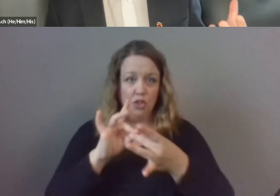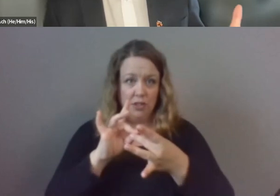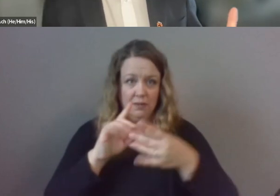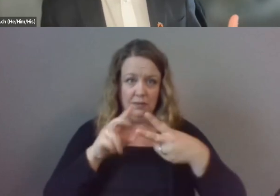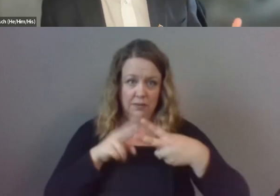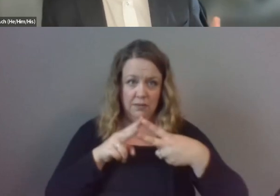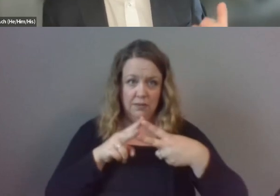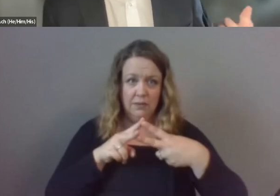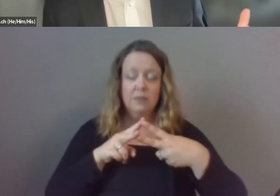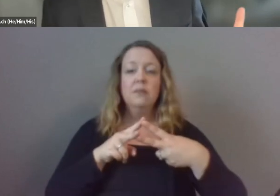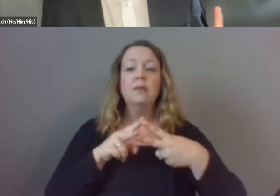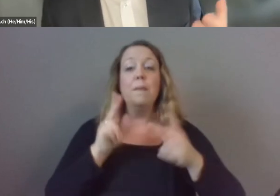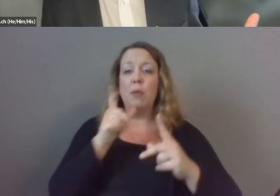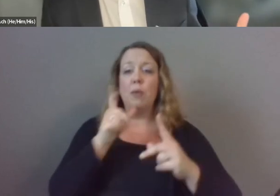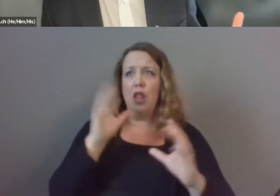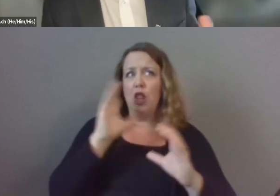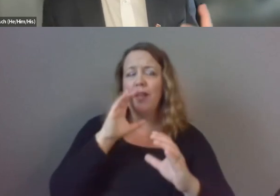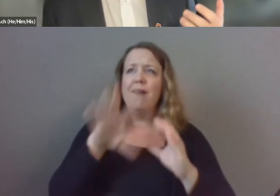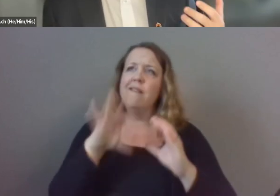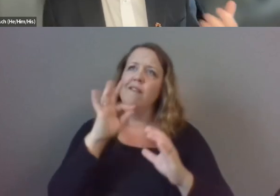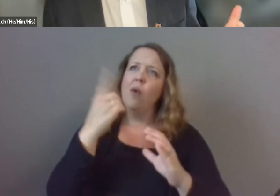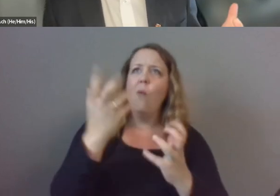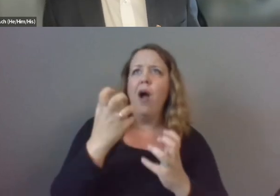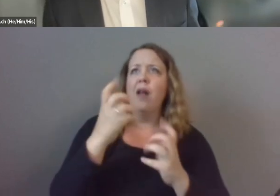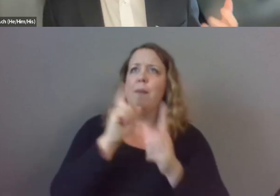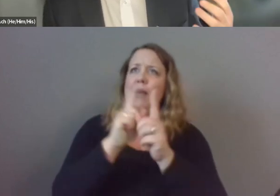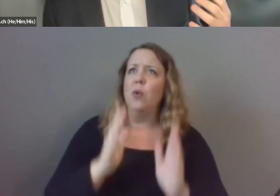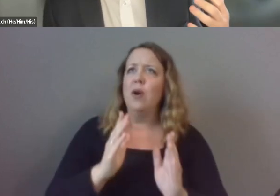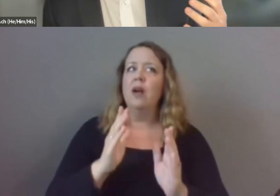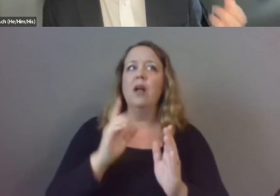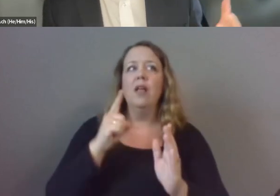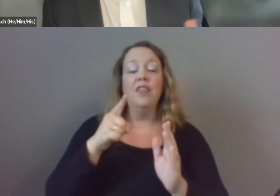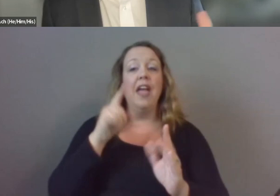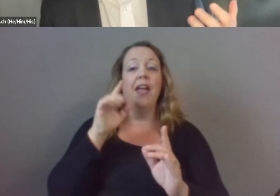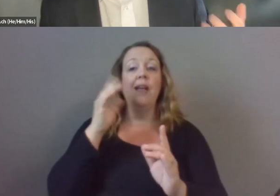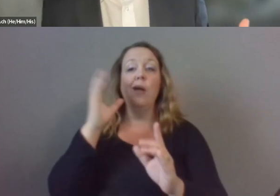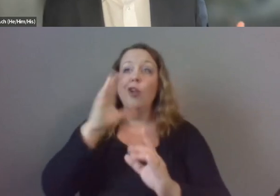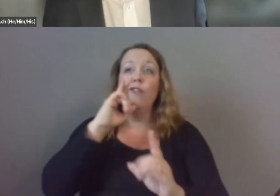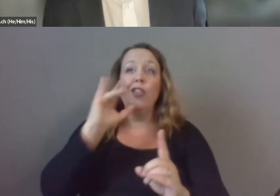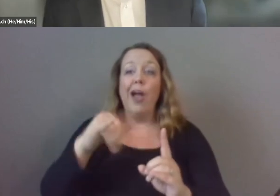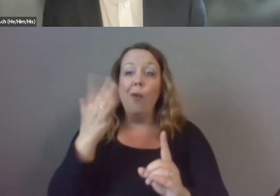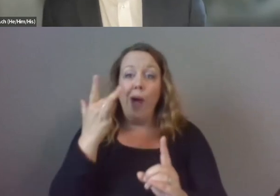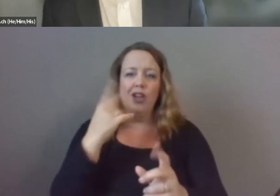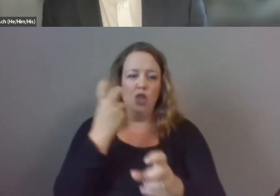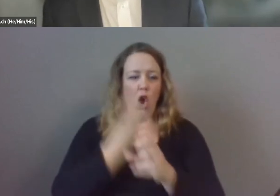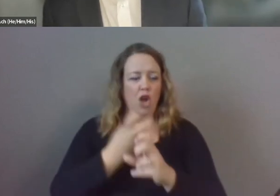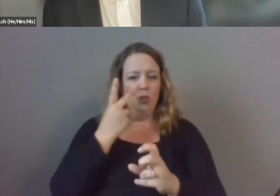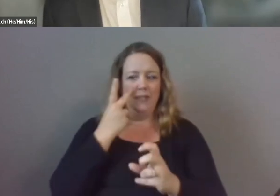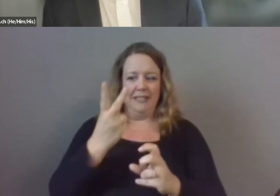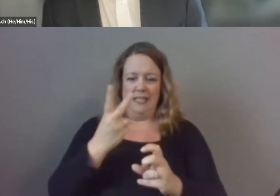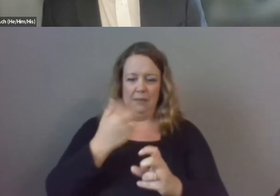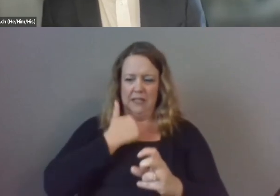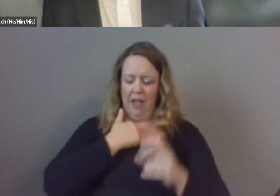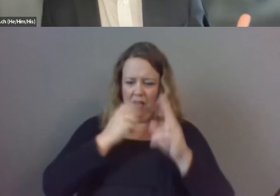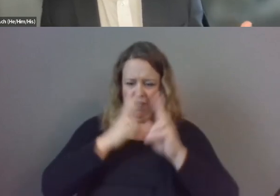those seeking mentorship are often in that position because they've found it difficult to see themselves or a part of themselves in